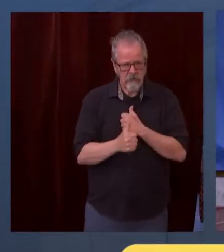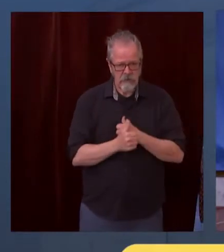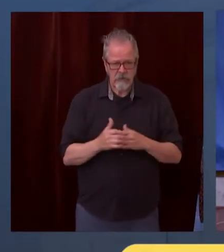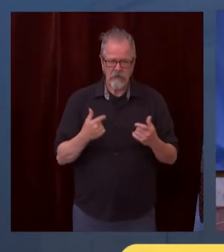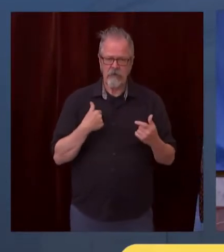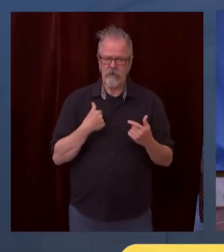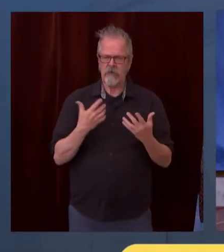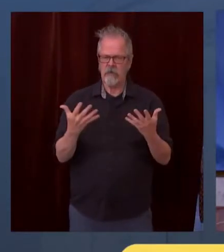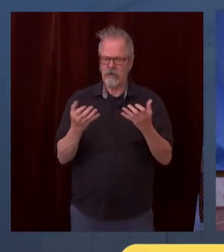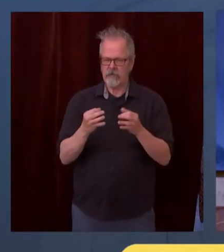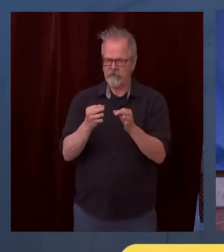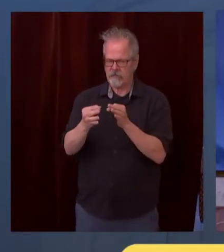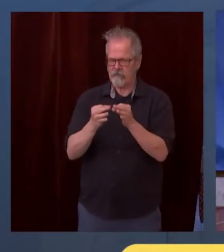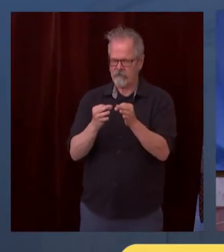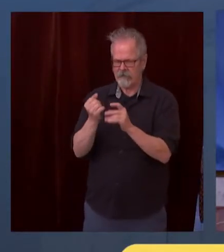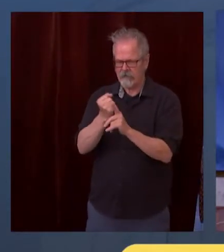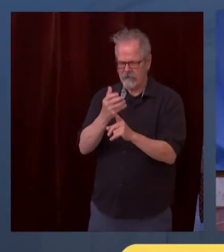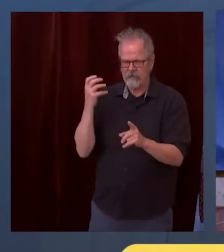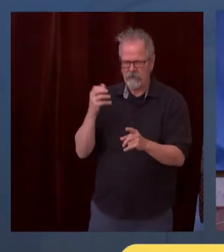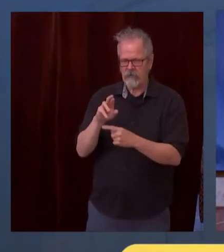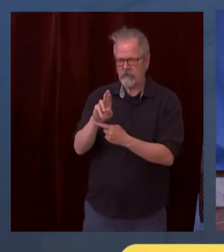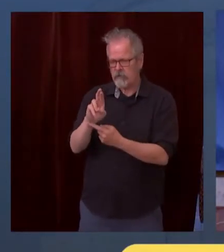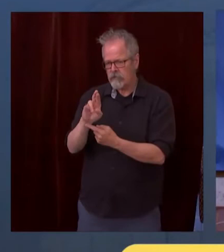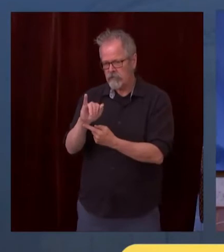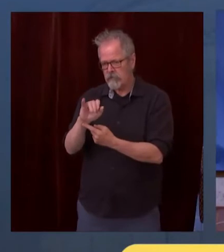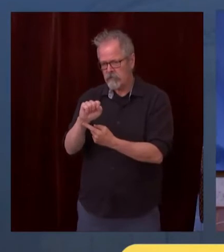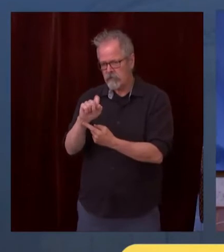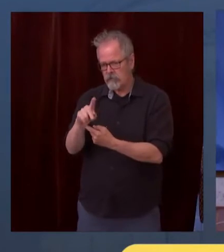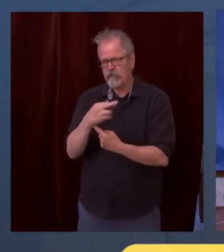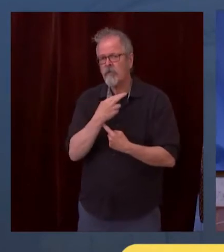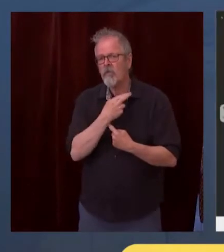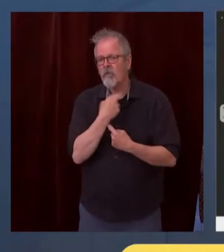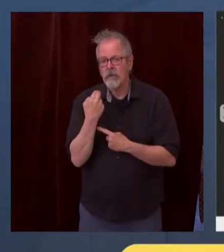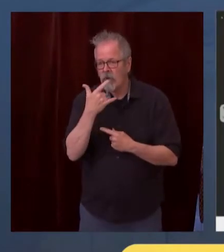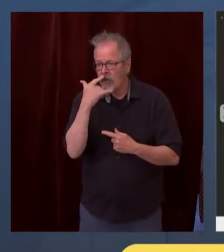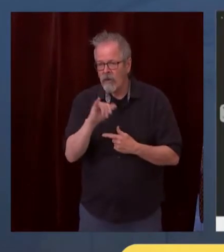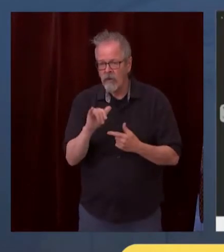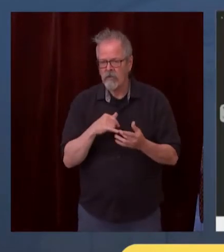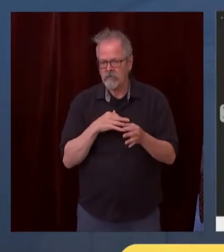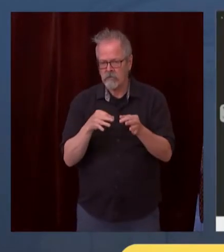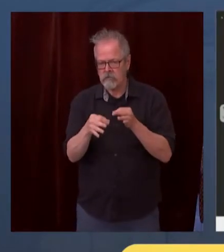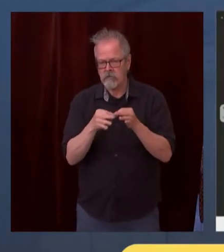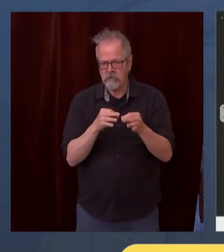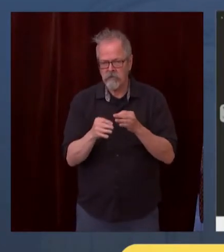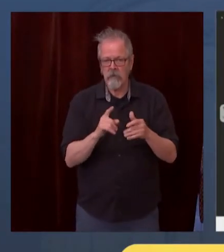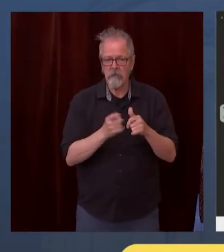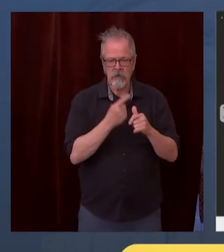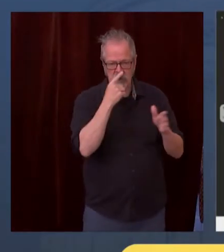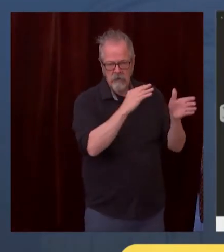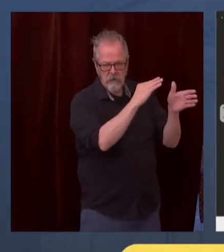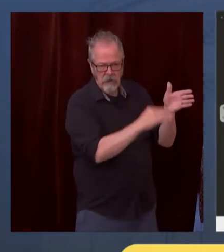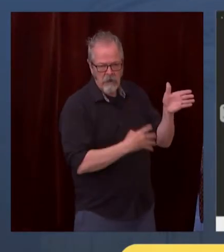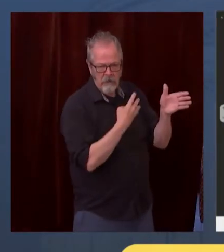show you a graph. The graph basically shows over time the waves that we have suffered. To the far right is the wave we are